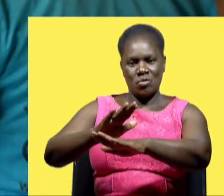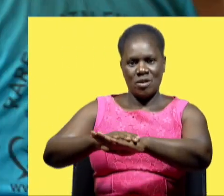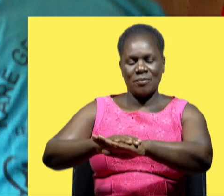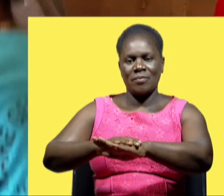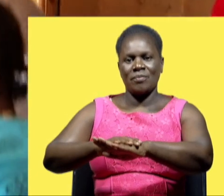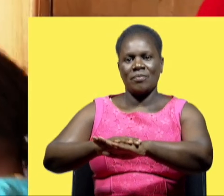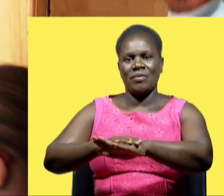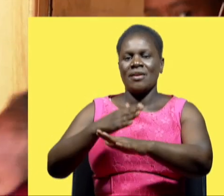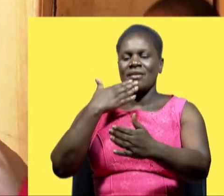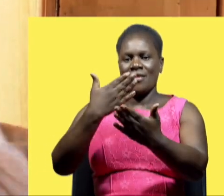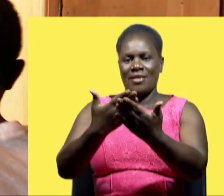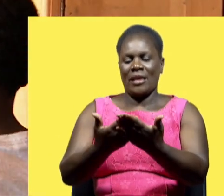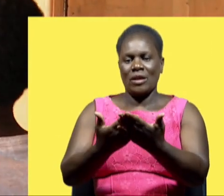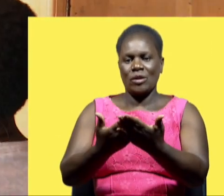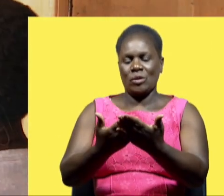down.